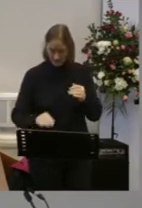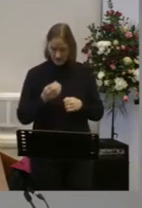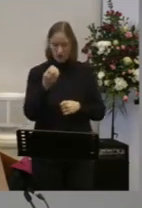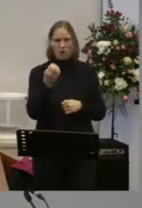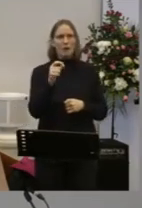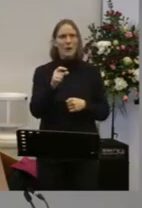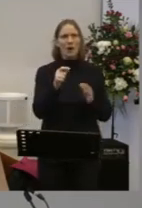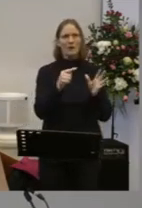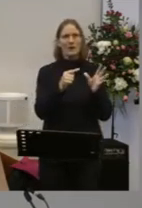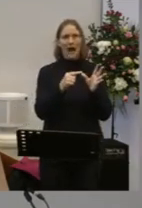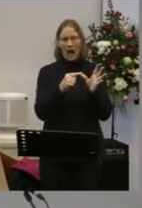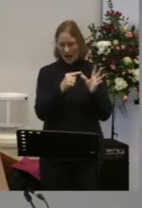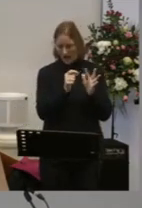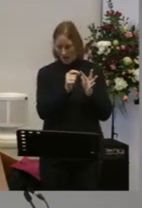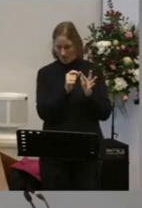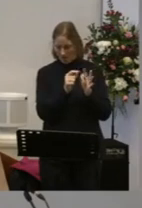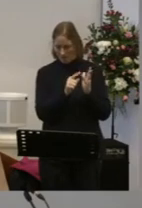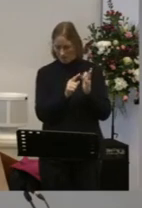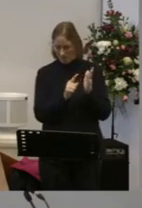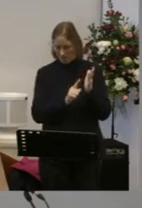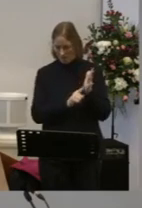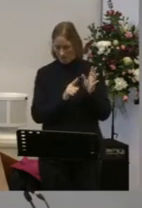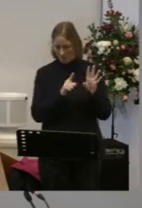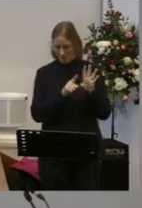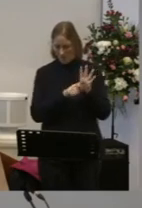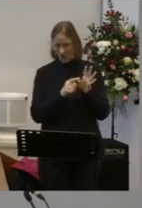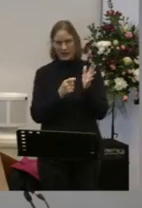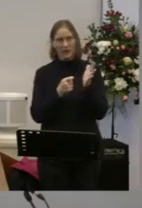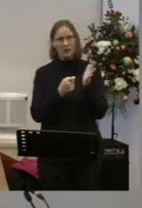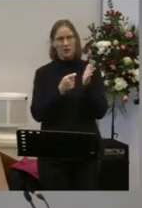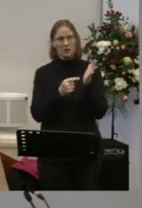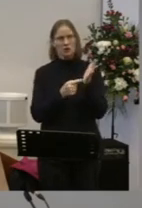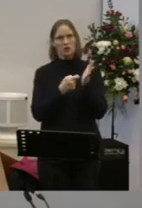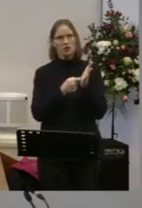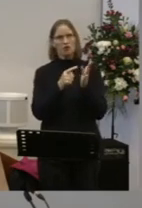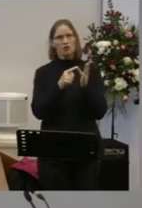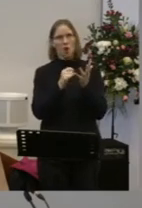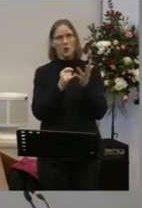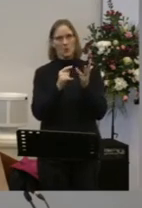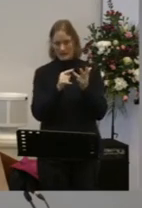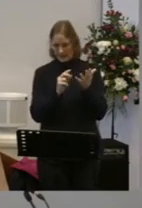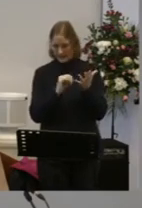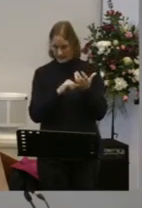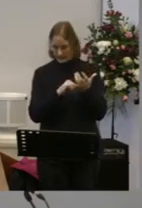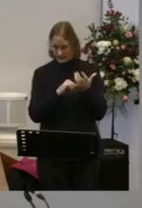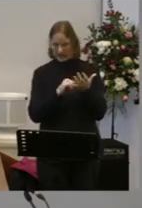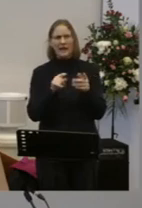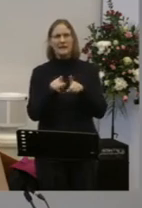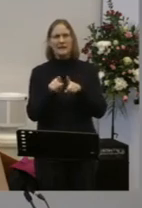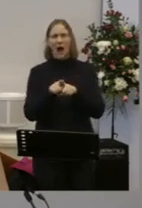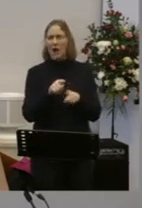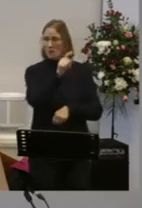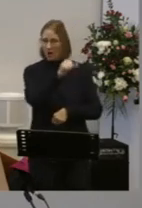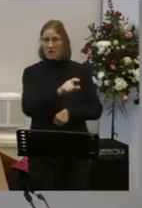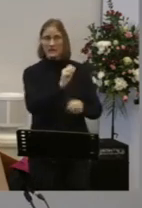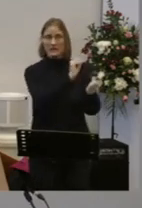The context of slaves being freed Buying a slave their freedom You were redeemed as a slave It's a good way